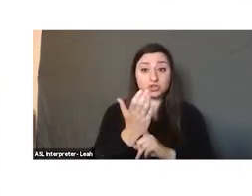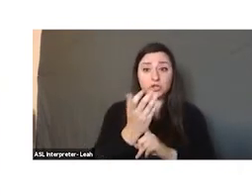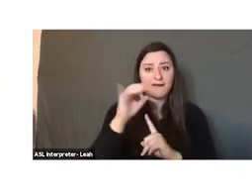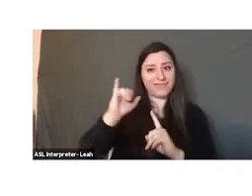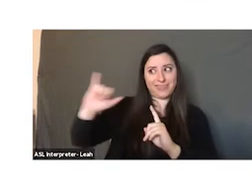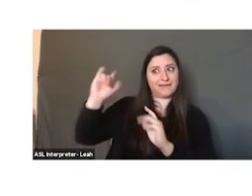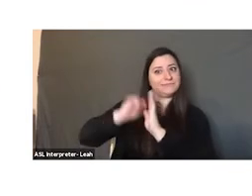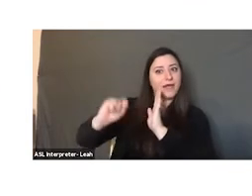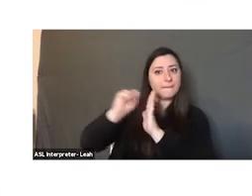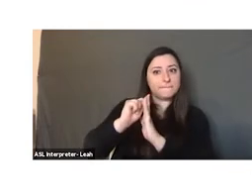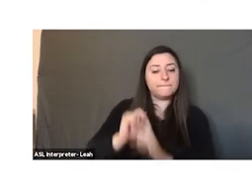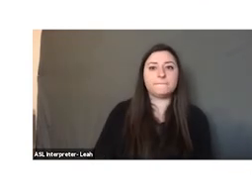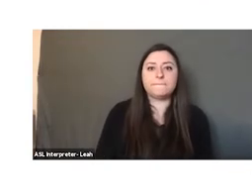period.